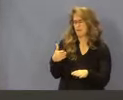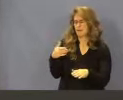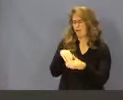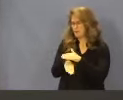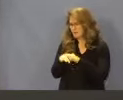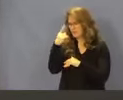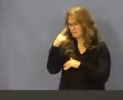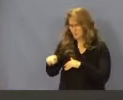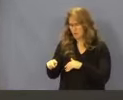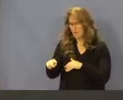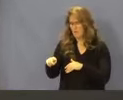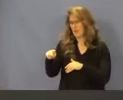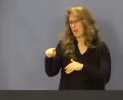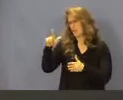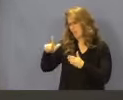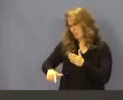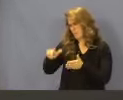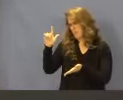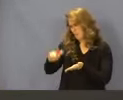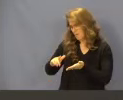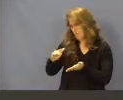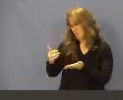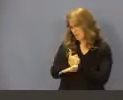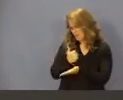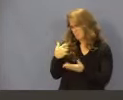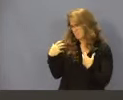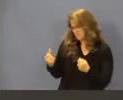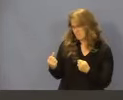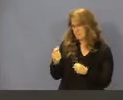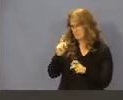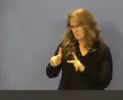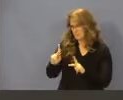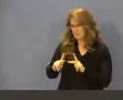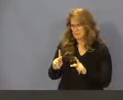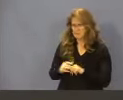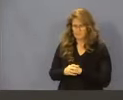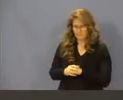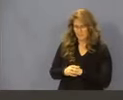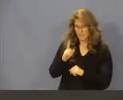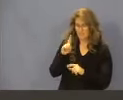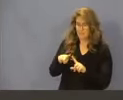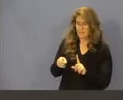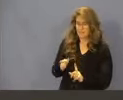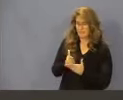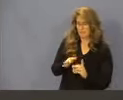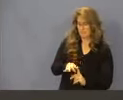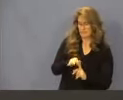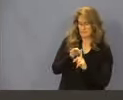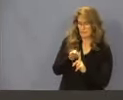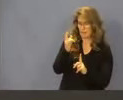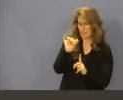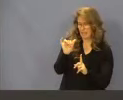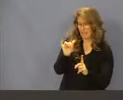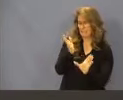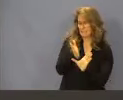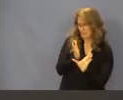-income and uninsured populations. HB 1339 adds additional exemptions to CON requirements, such